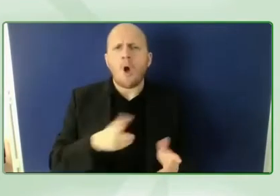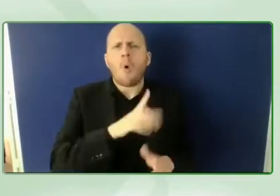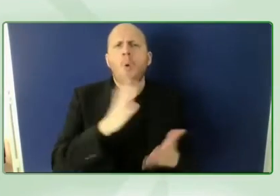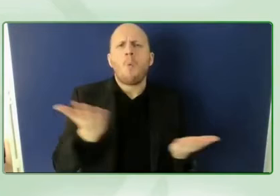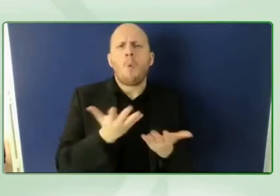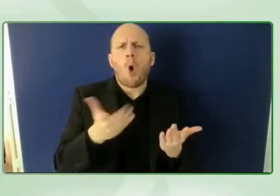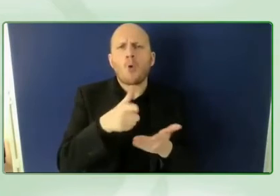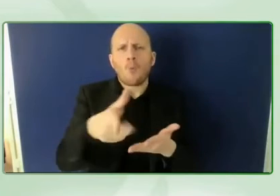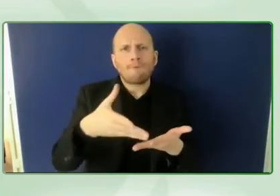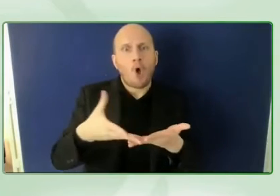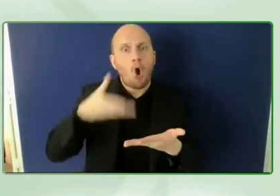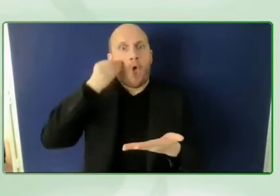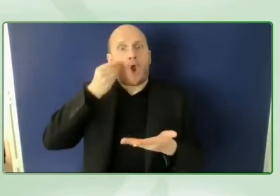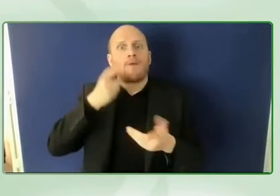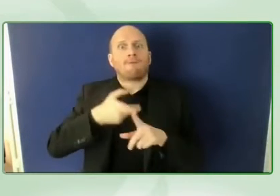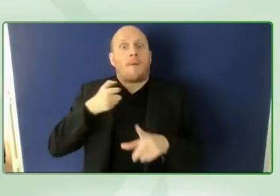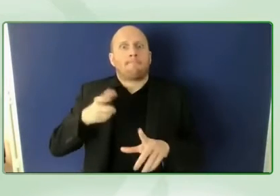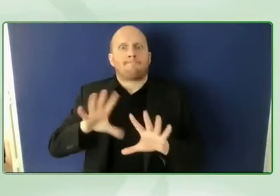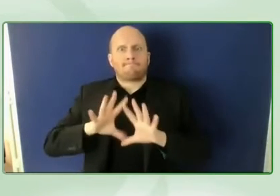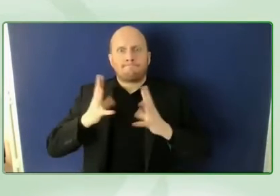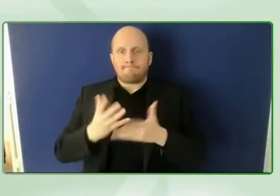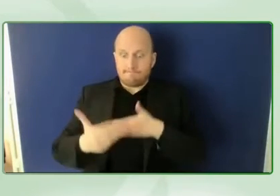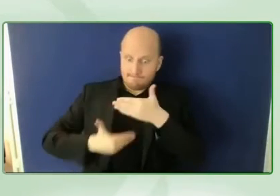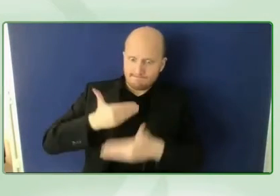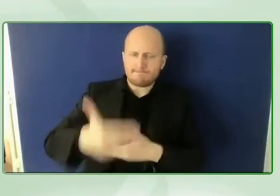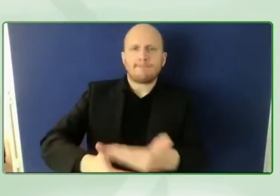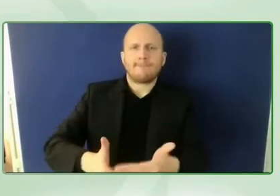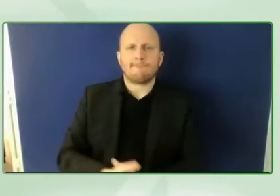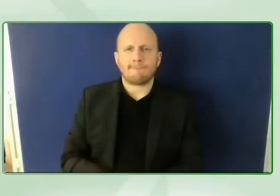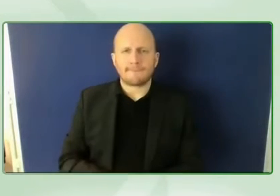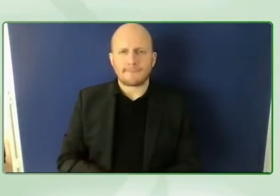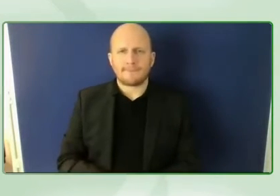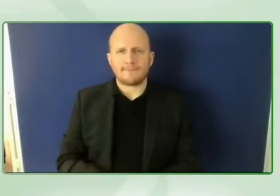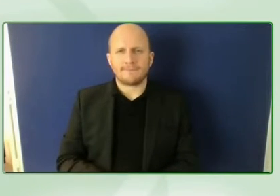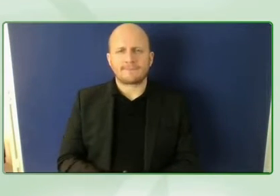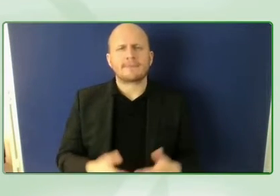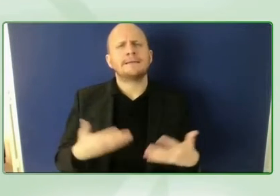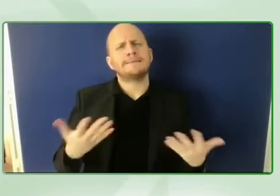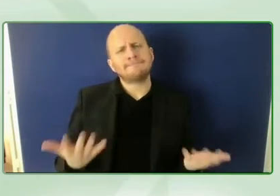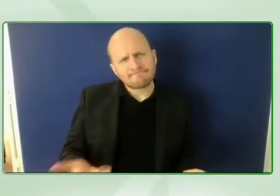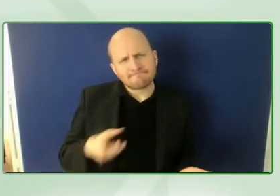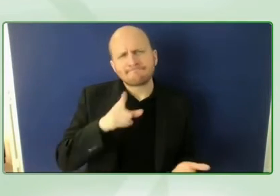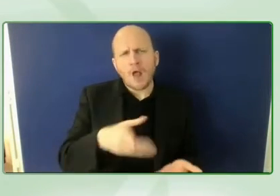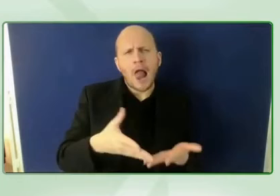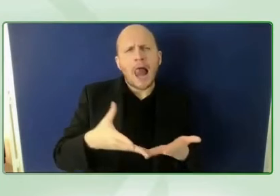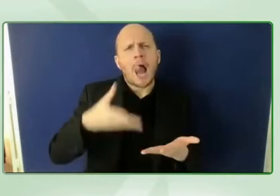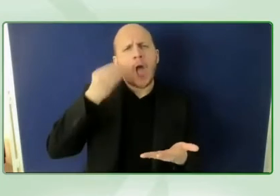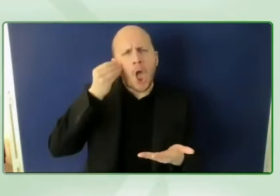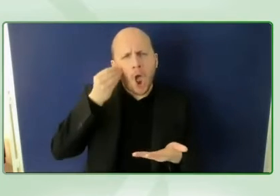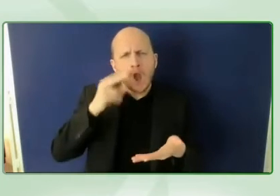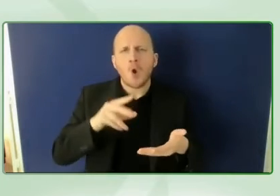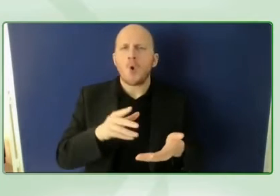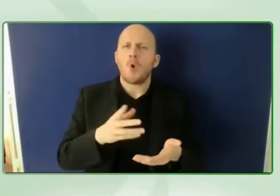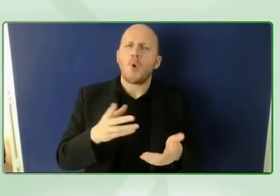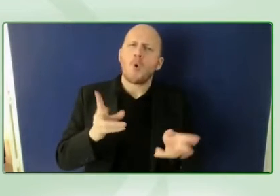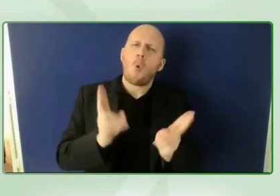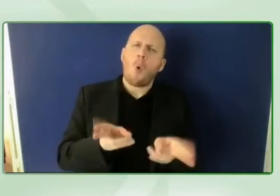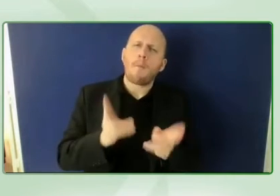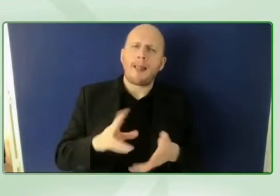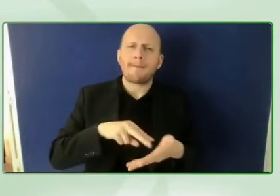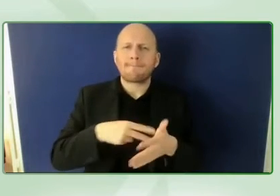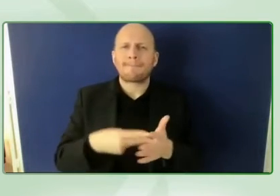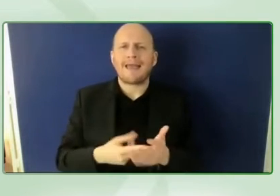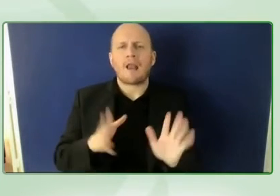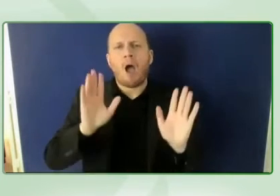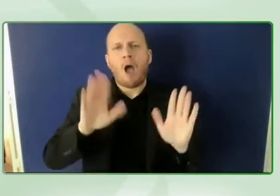well let's i think when people think of lessons learned they always think of the negatives that they need to do better next time but let's start with a a real key lesson